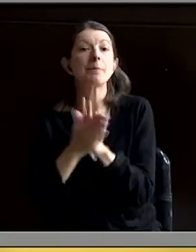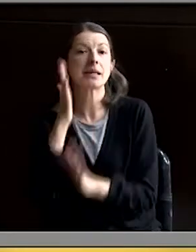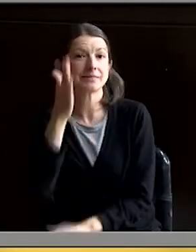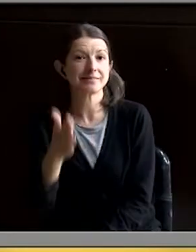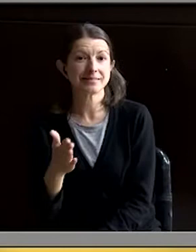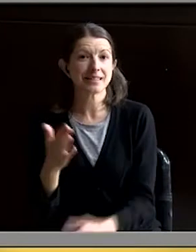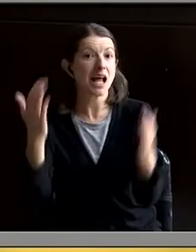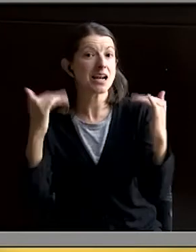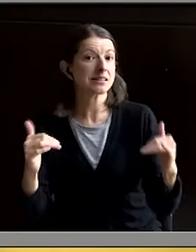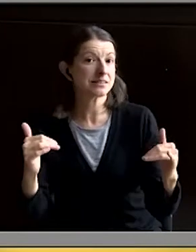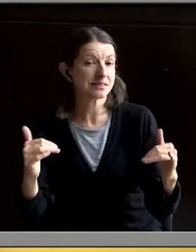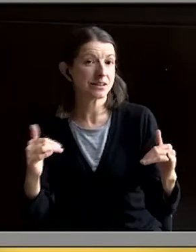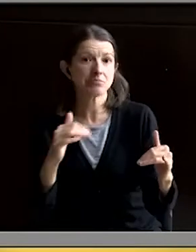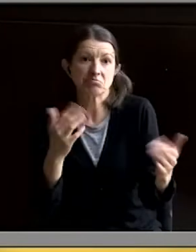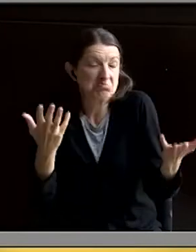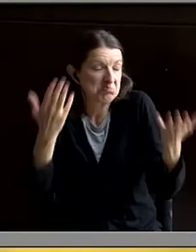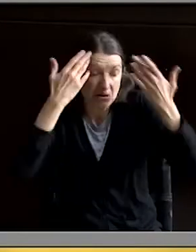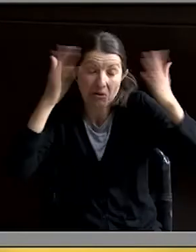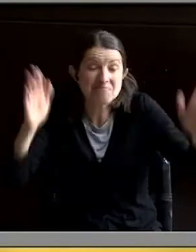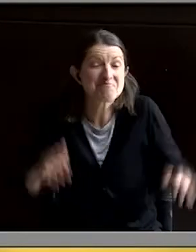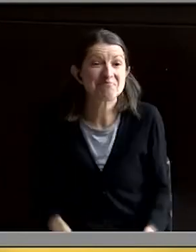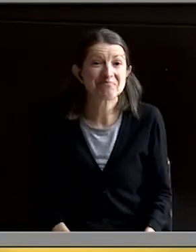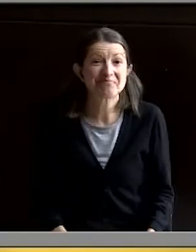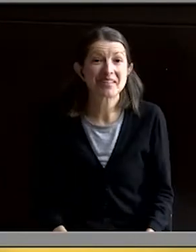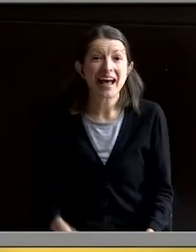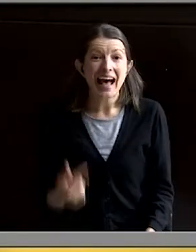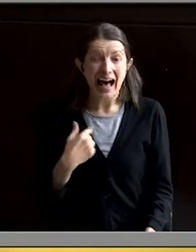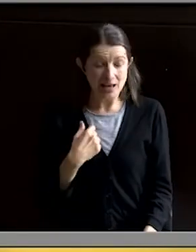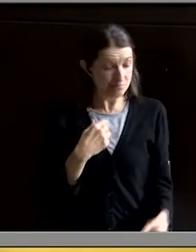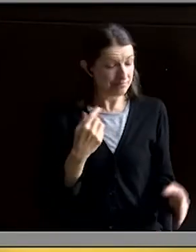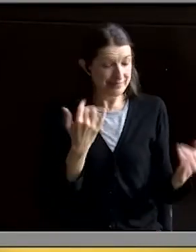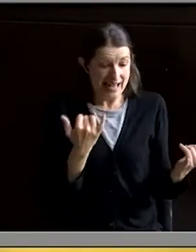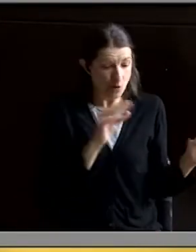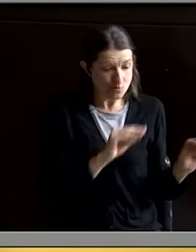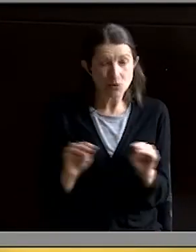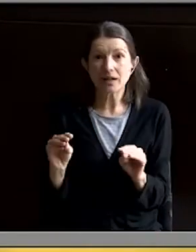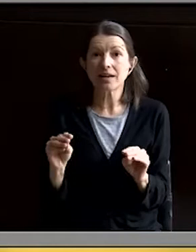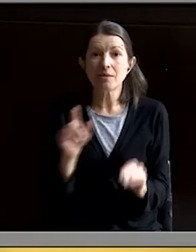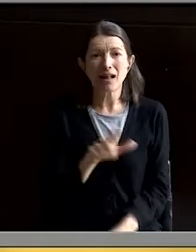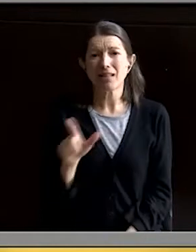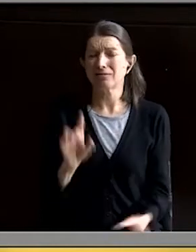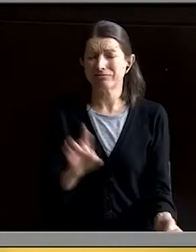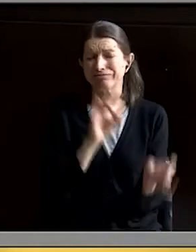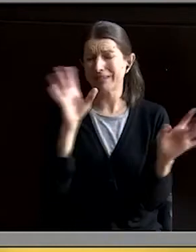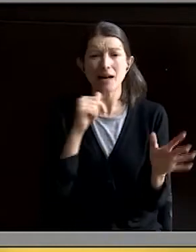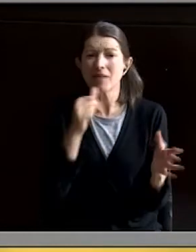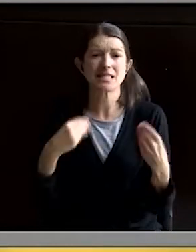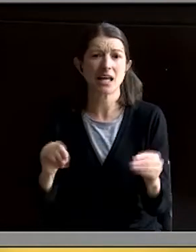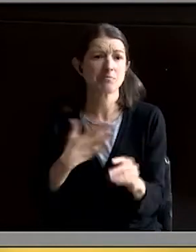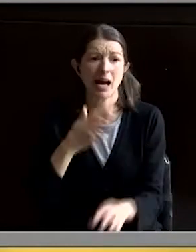So what's next? Who's to say? I'm currently in the process of moving. My landlord is a wreck and the only thing I'm not selling is my cat.